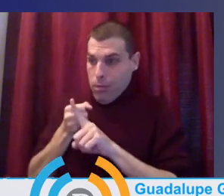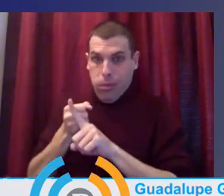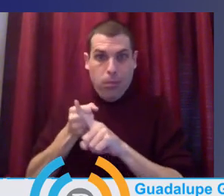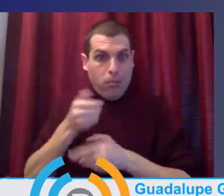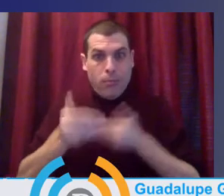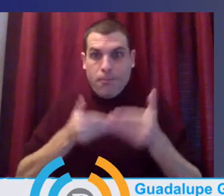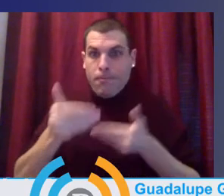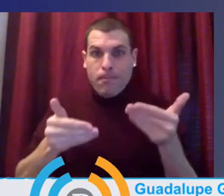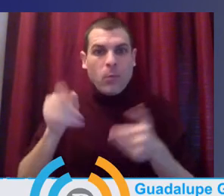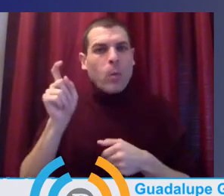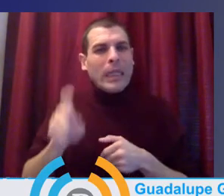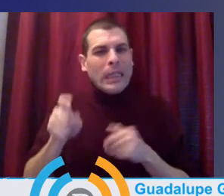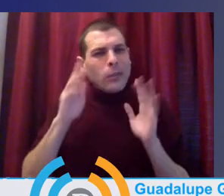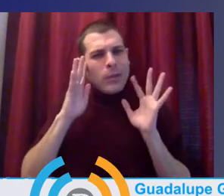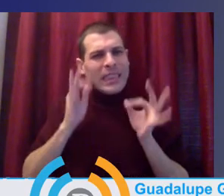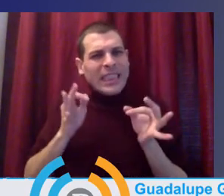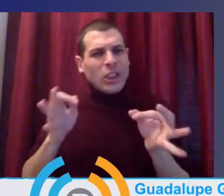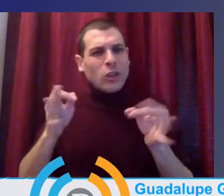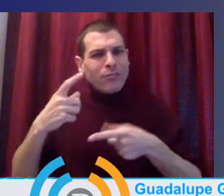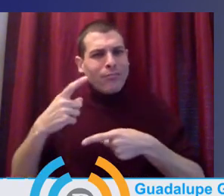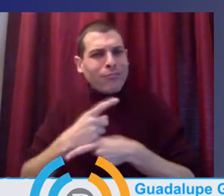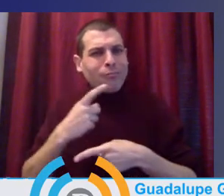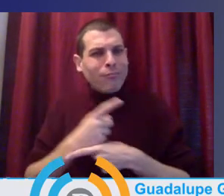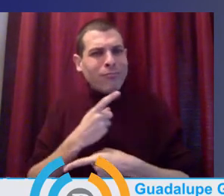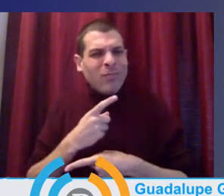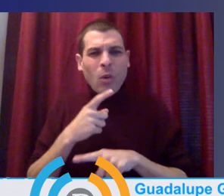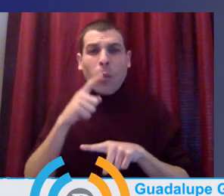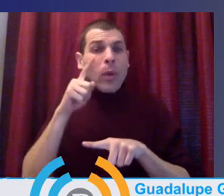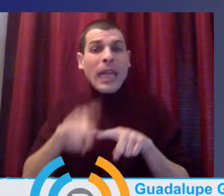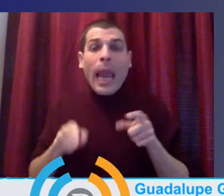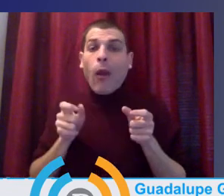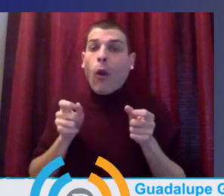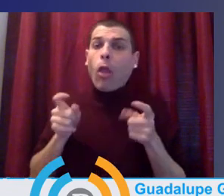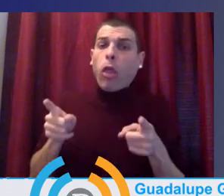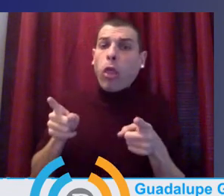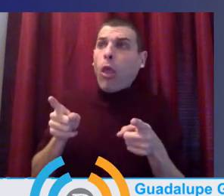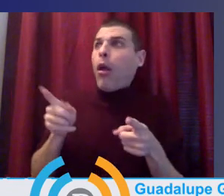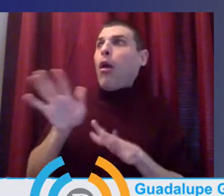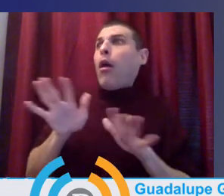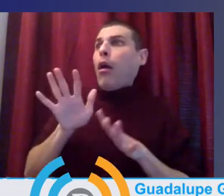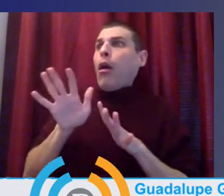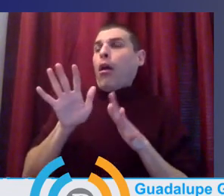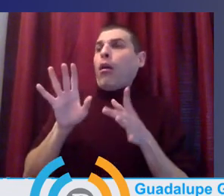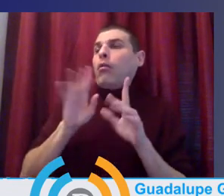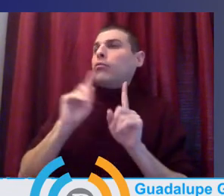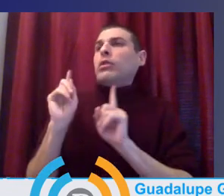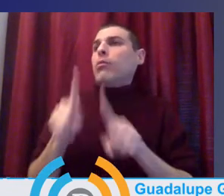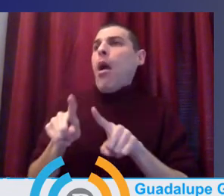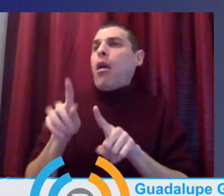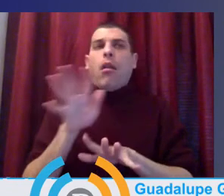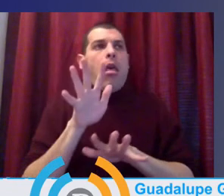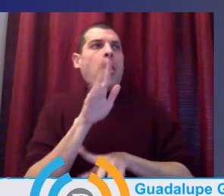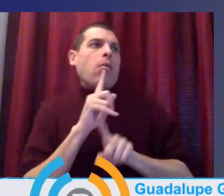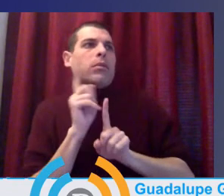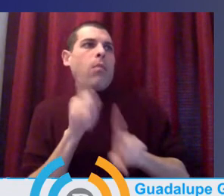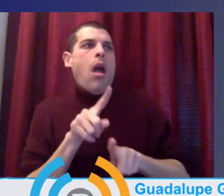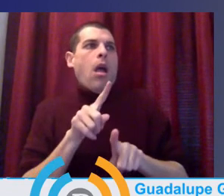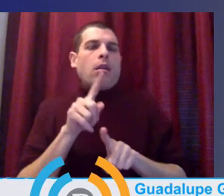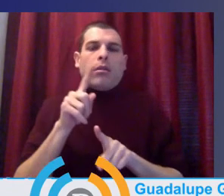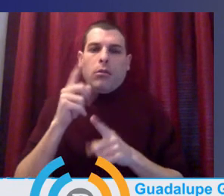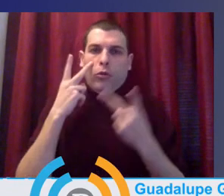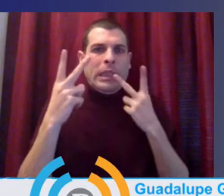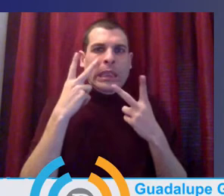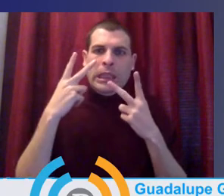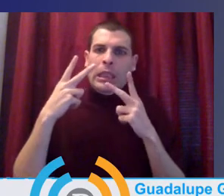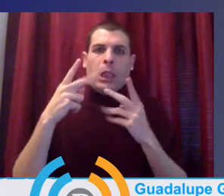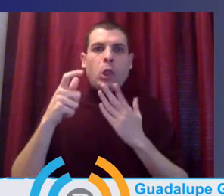process. That we're not making those decisions based on headlines or politics, especially this past year. But